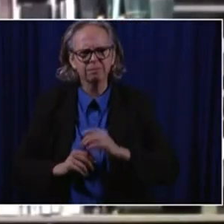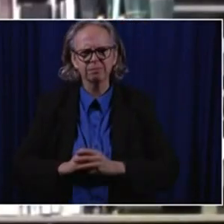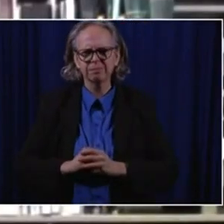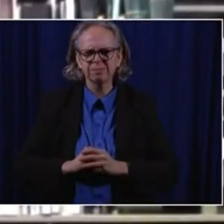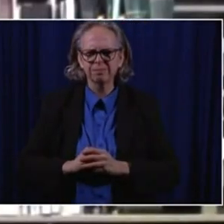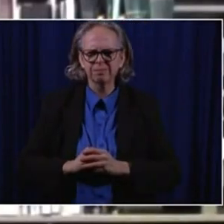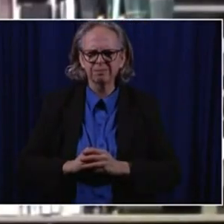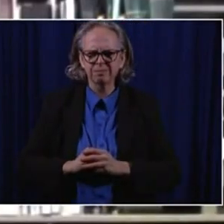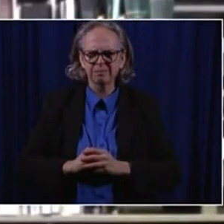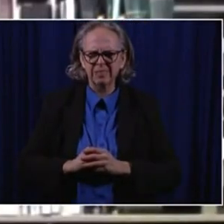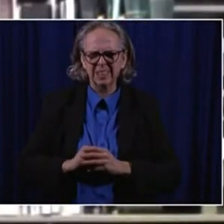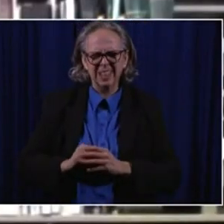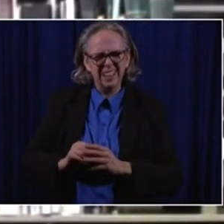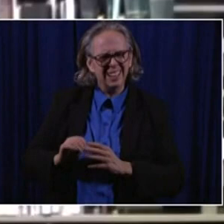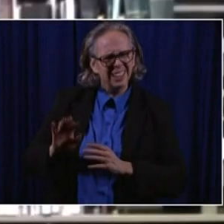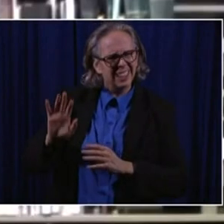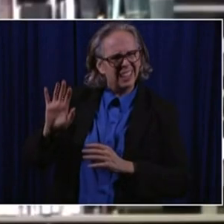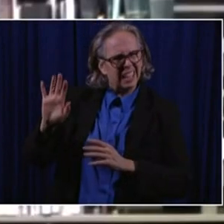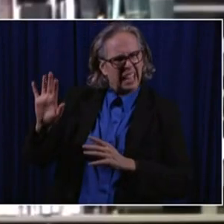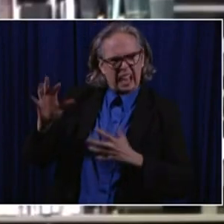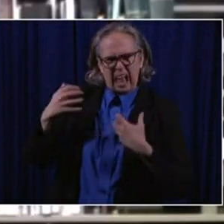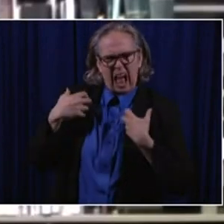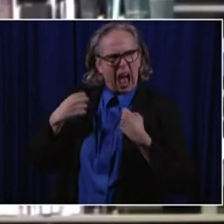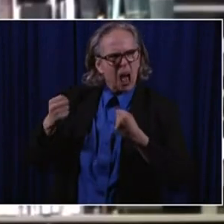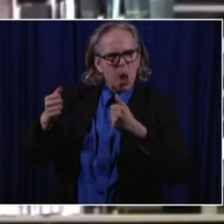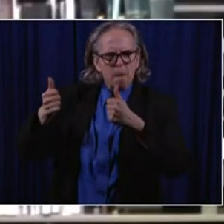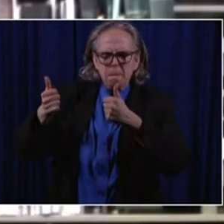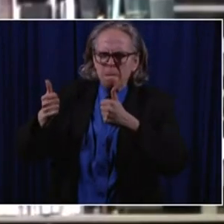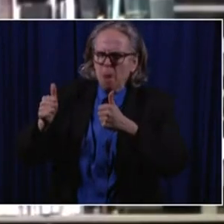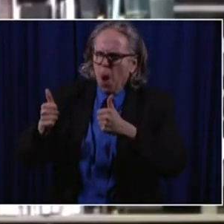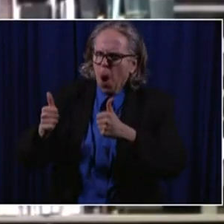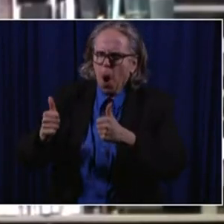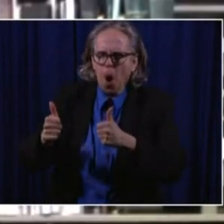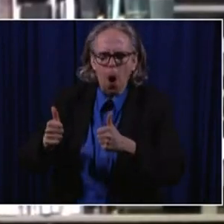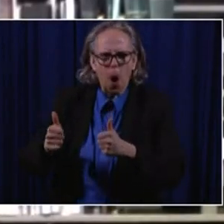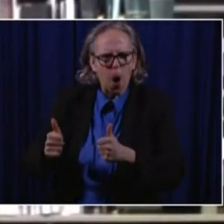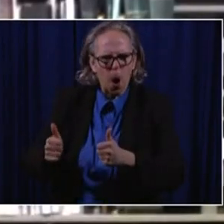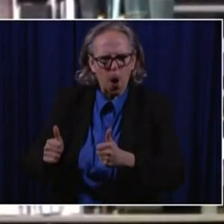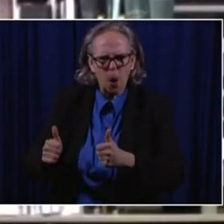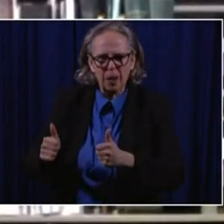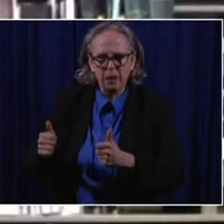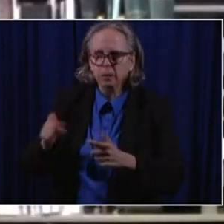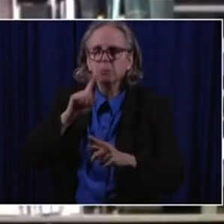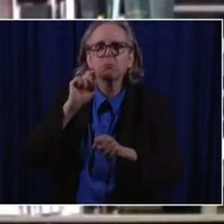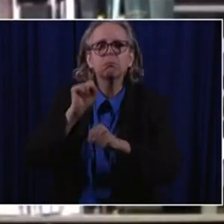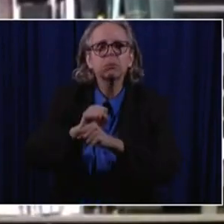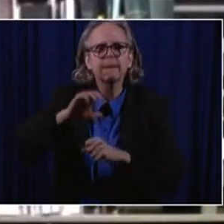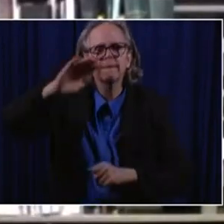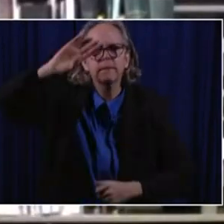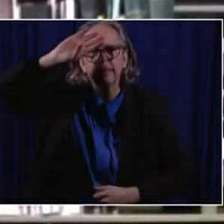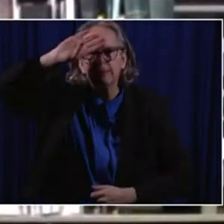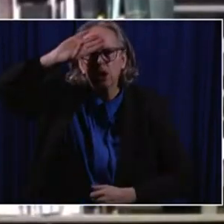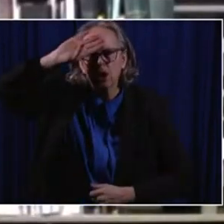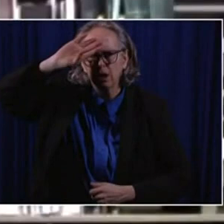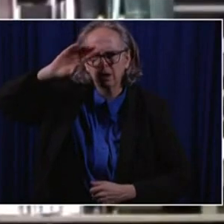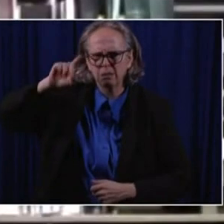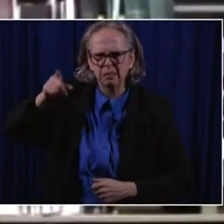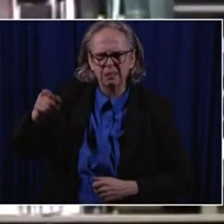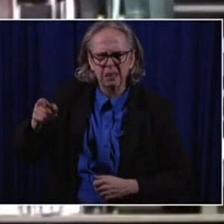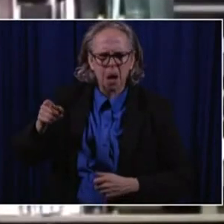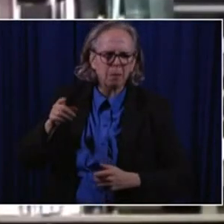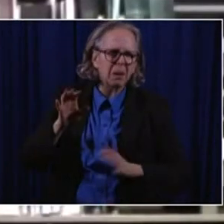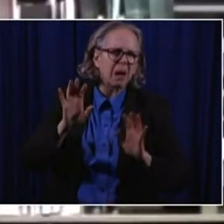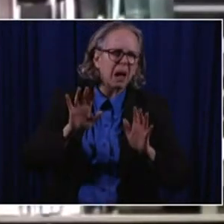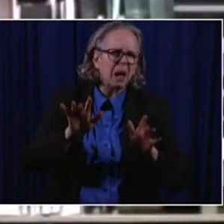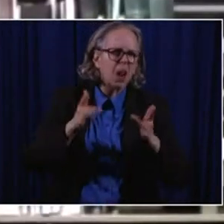but his symptoms progressed. He, um, started running fevers. Uh, they would be low grade, but then they would spike up to about one Oh two, one Oh